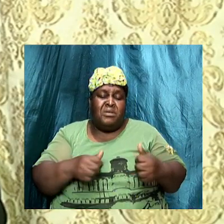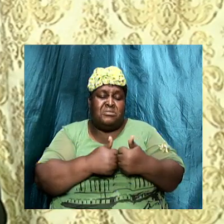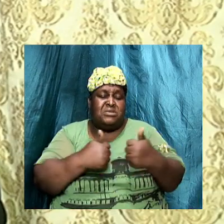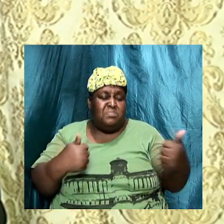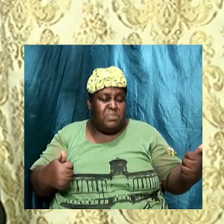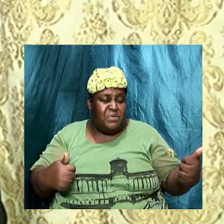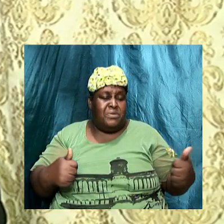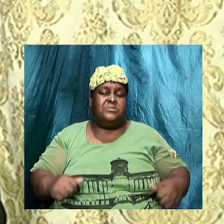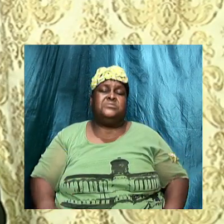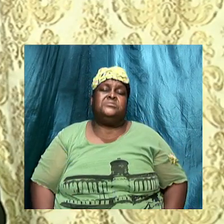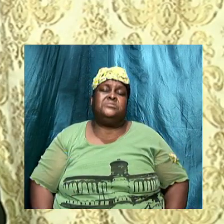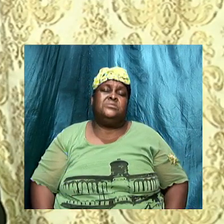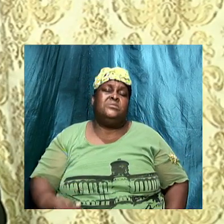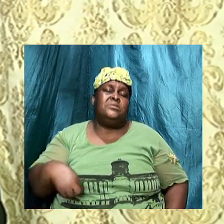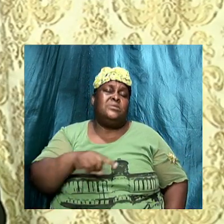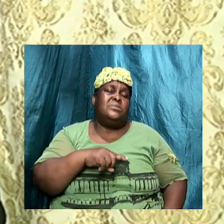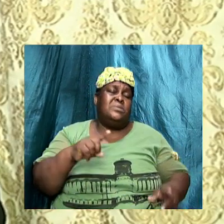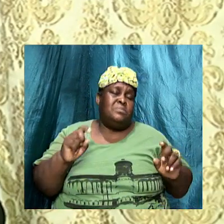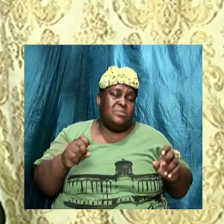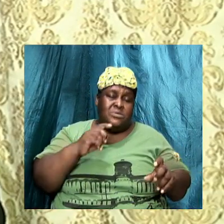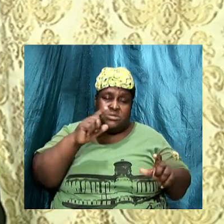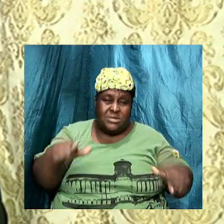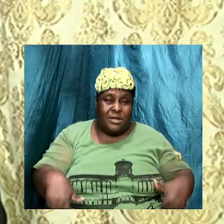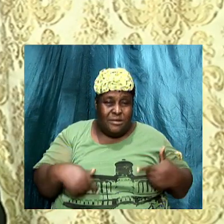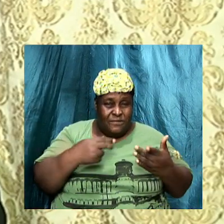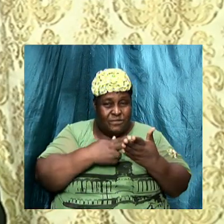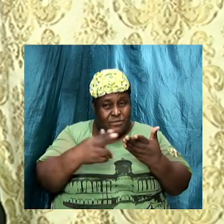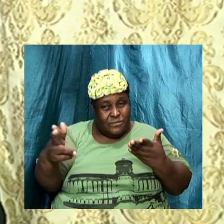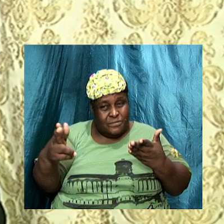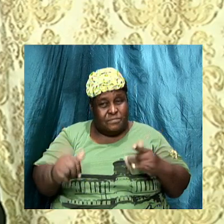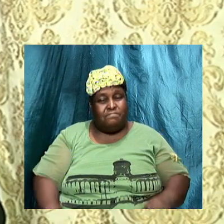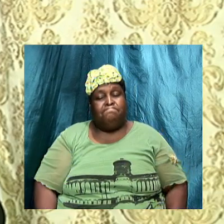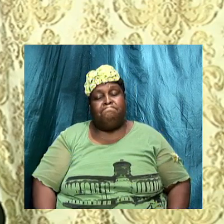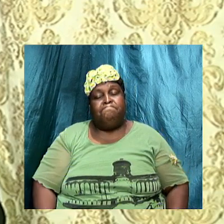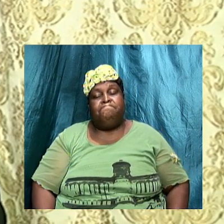we must live holy if we are going to get to that place